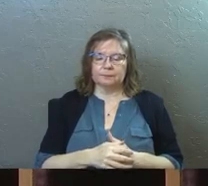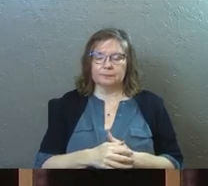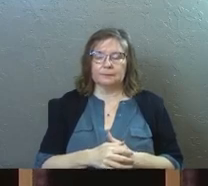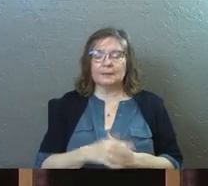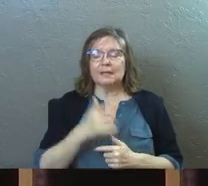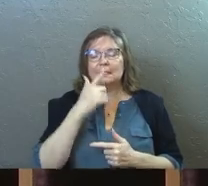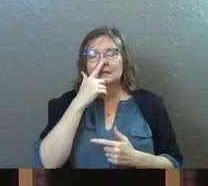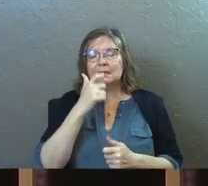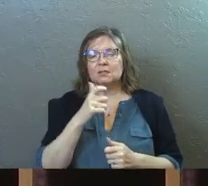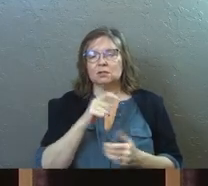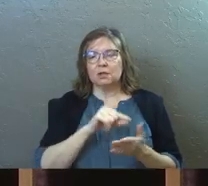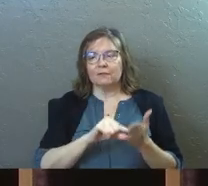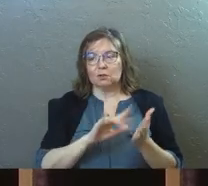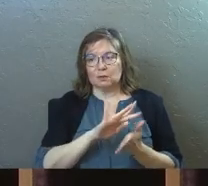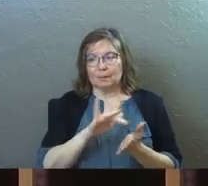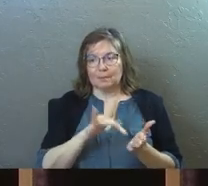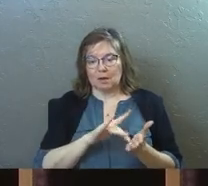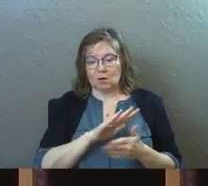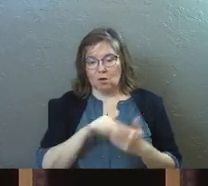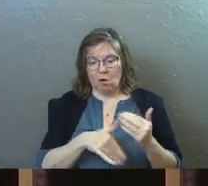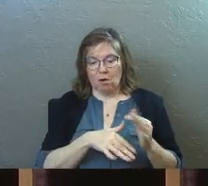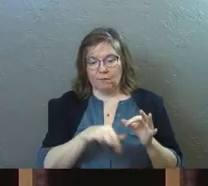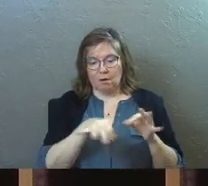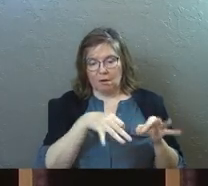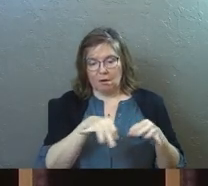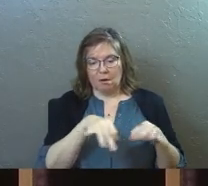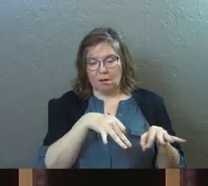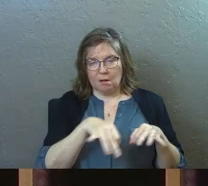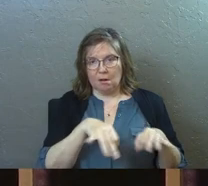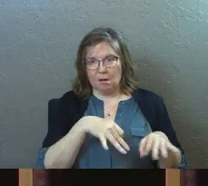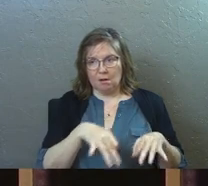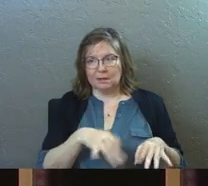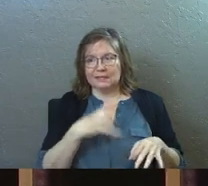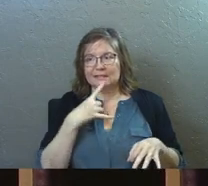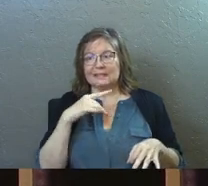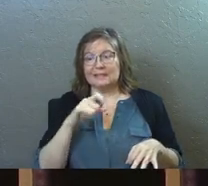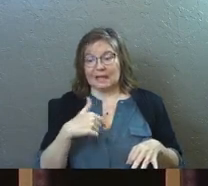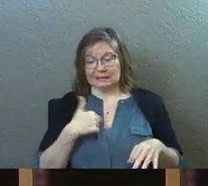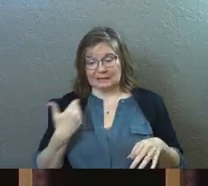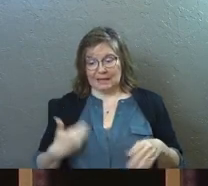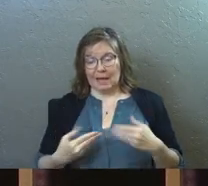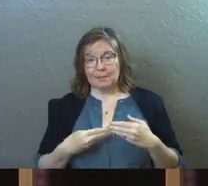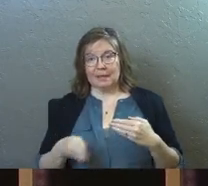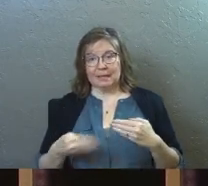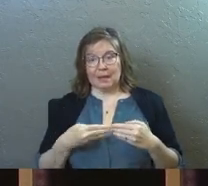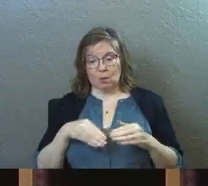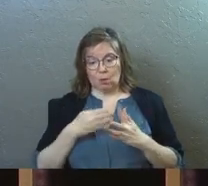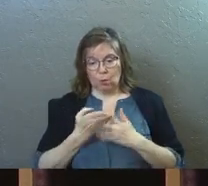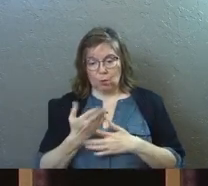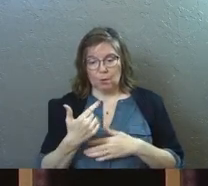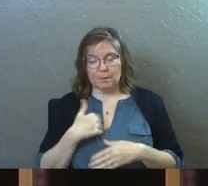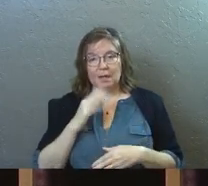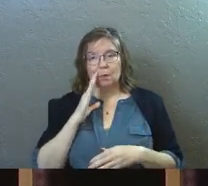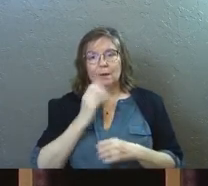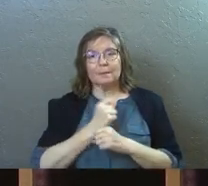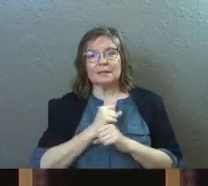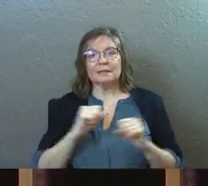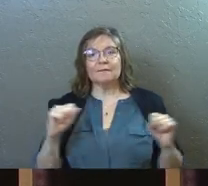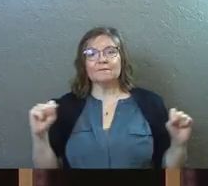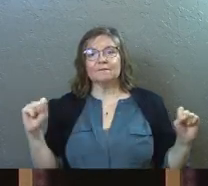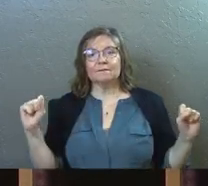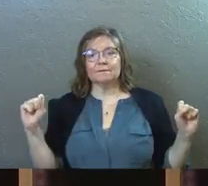It's an interesting verse to be in the middle of all that illustration that Jesus gave. He says, yes, I'm the gate and those who come in through me will be saved.